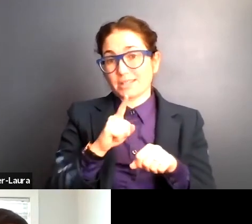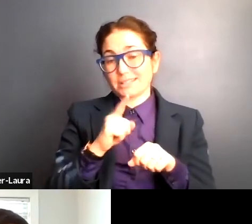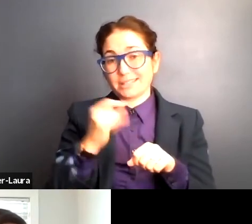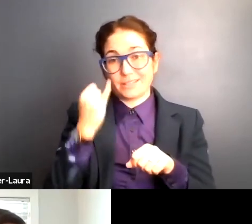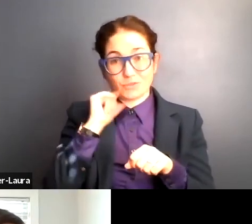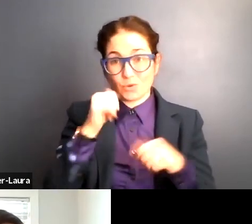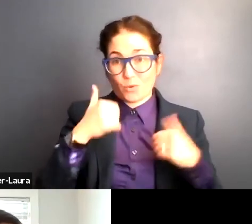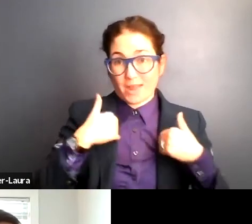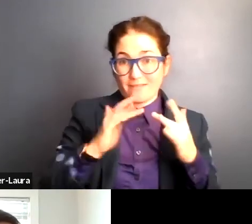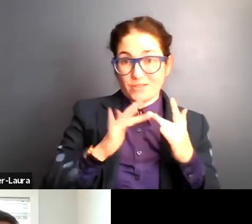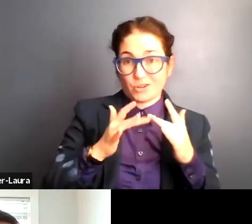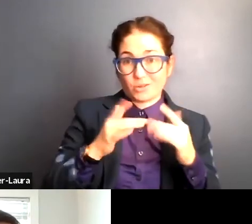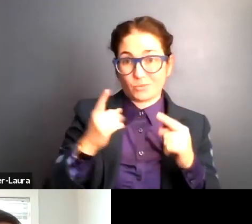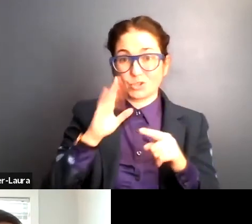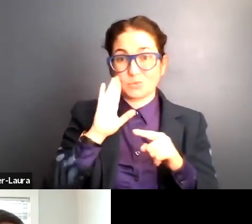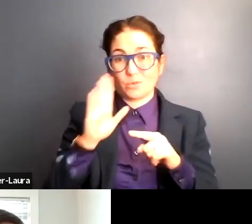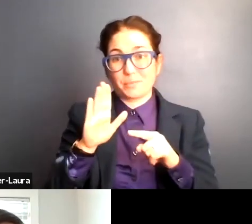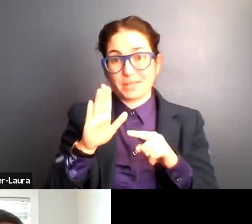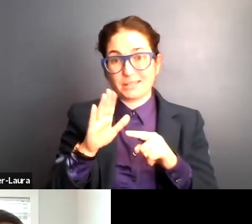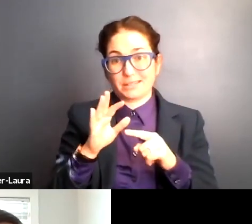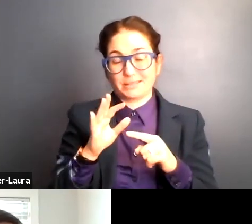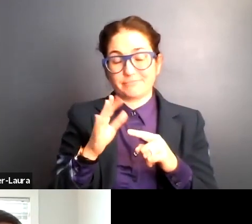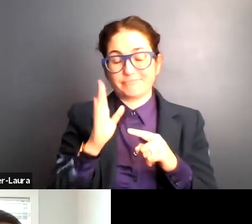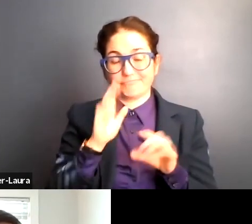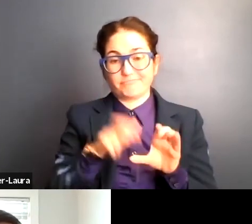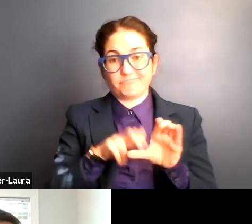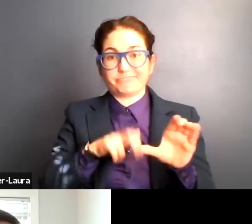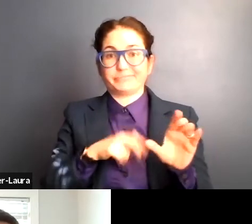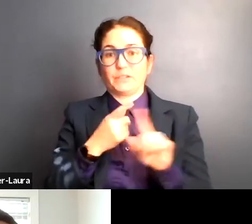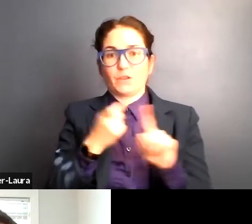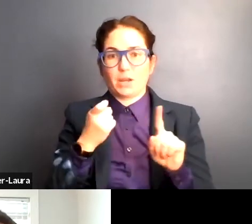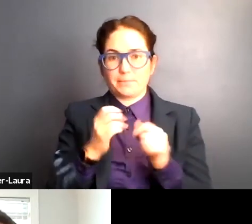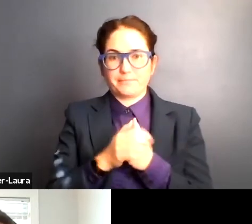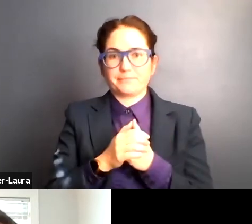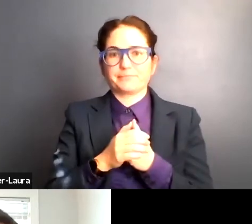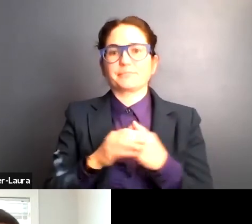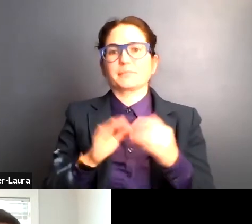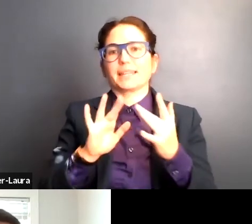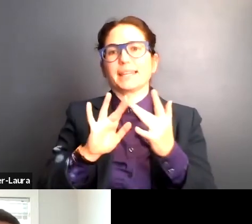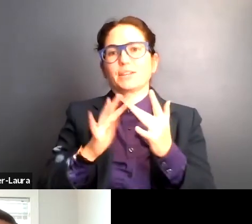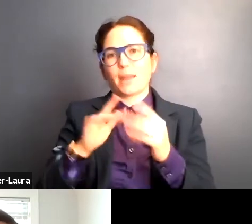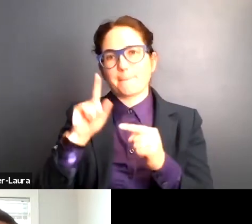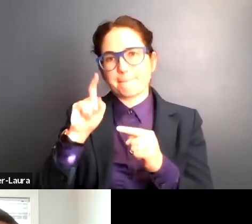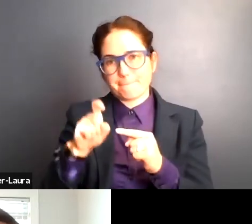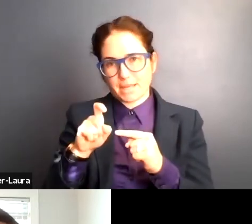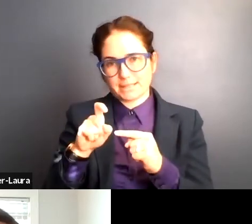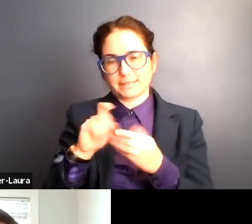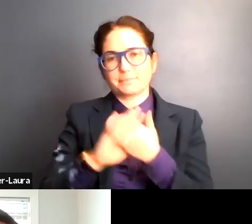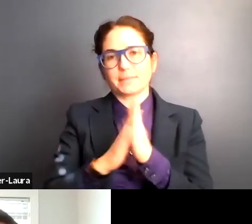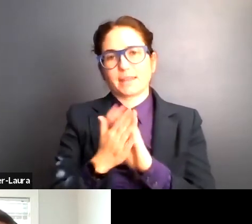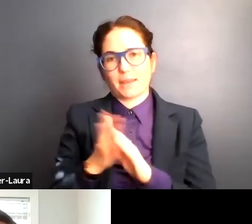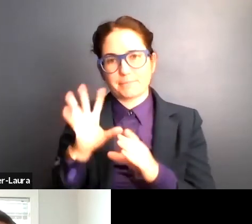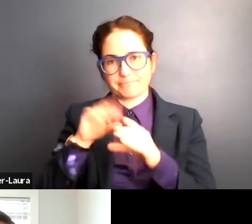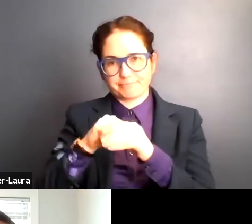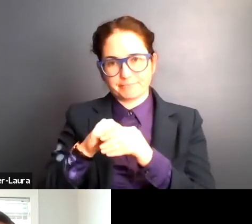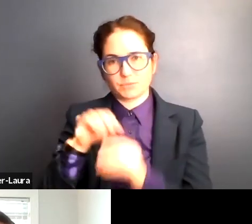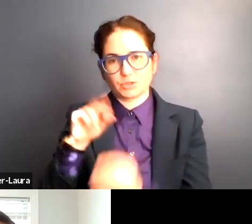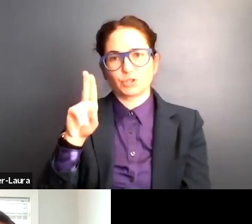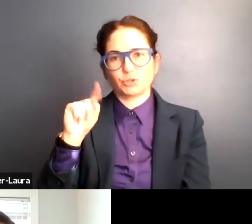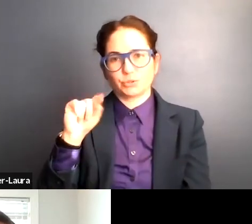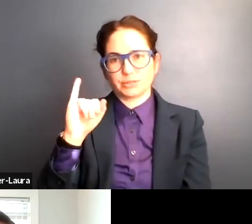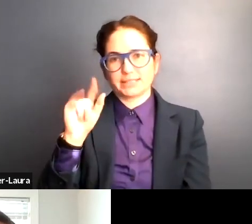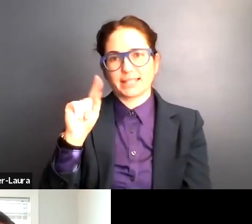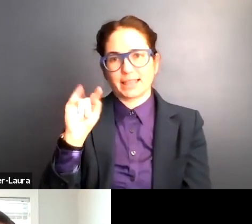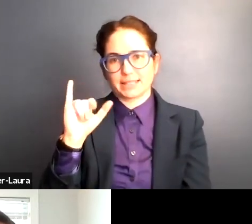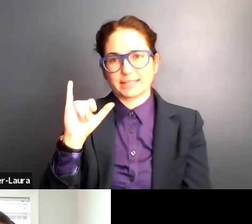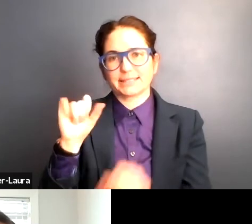when you don't have it. So one, um, the internet must become a part of the utility system. We very